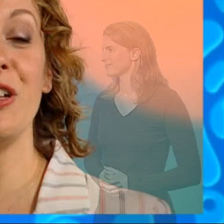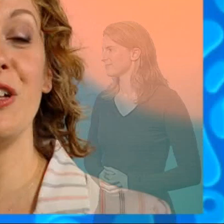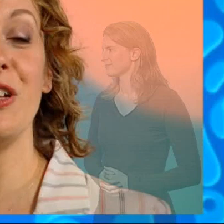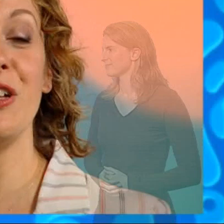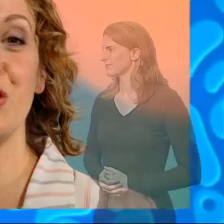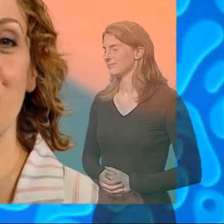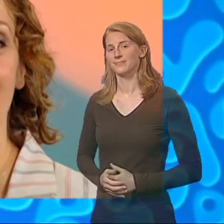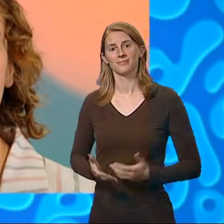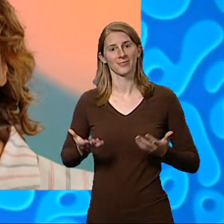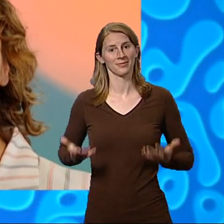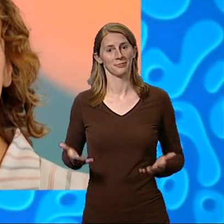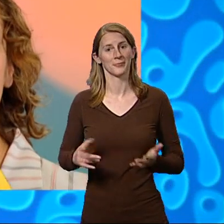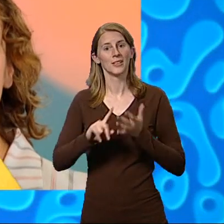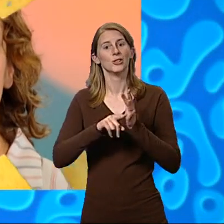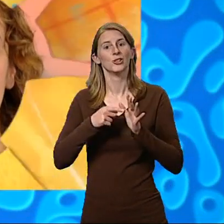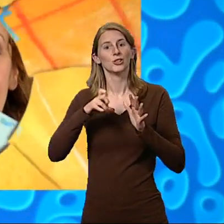This is Jackanory Junior.